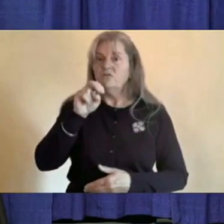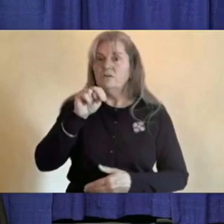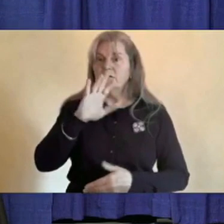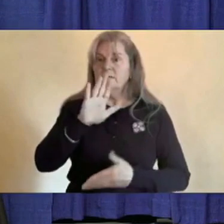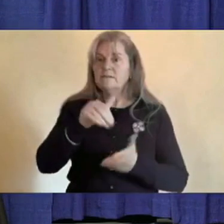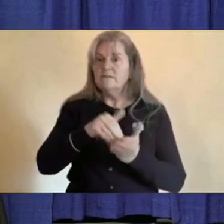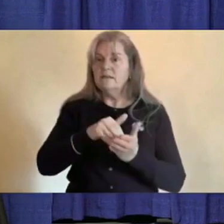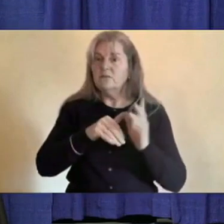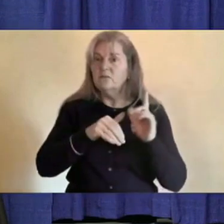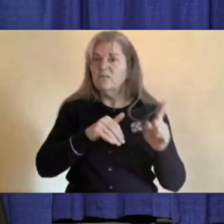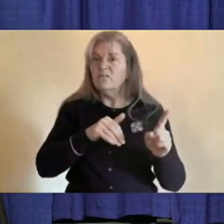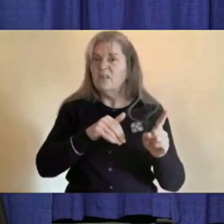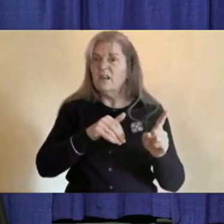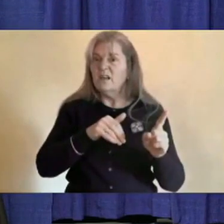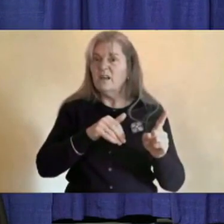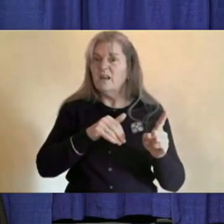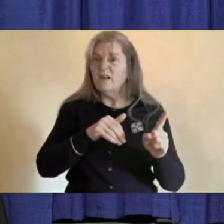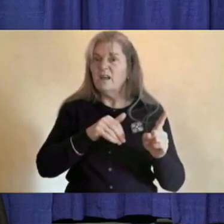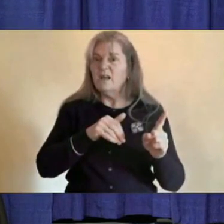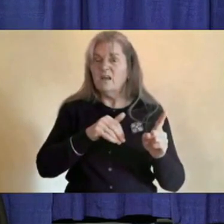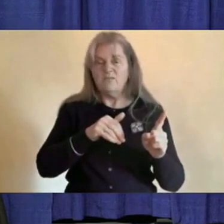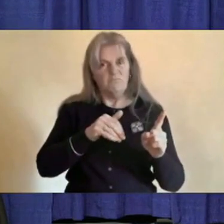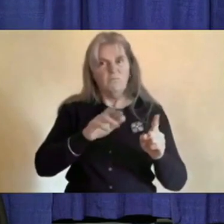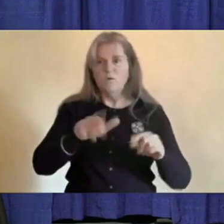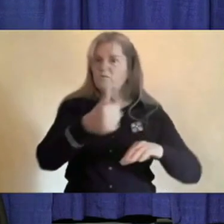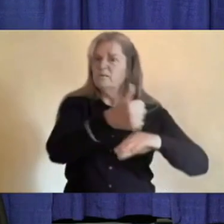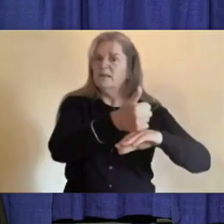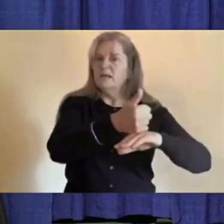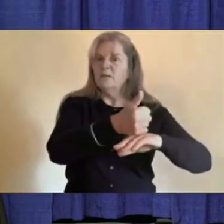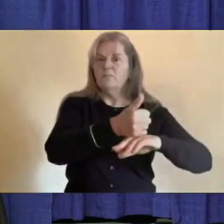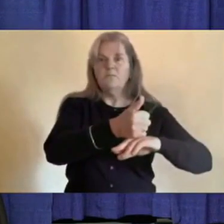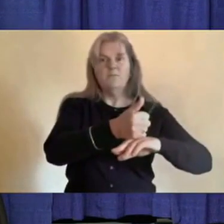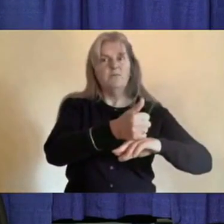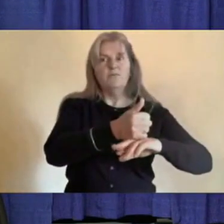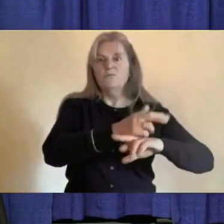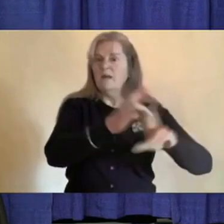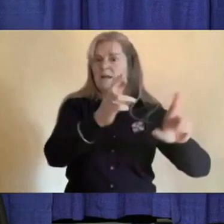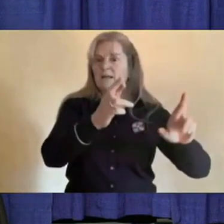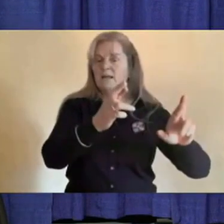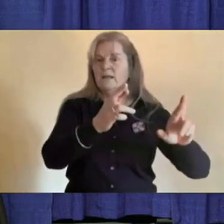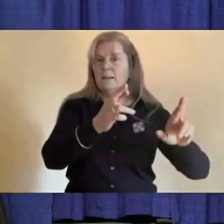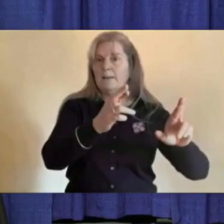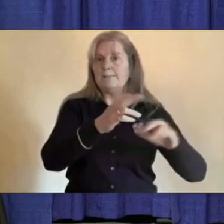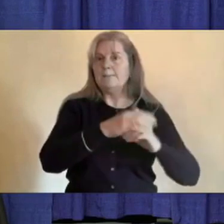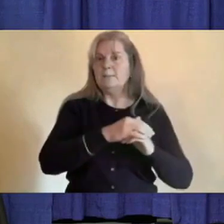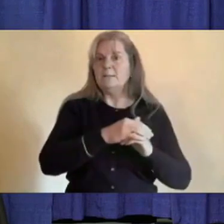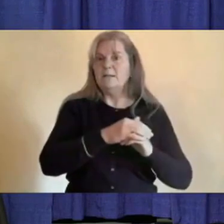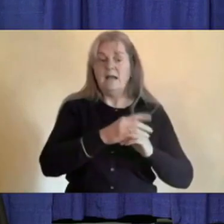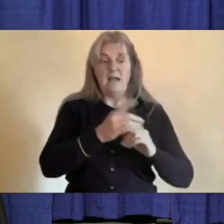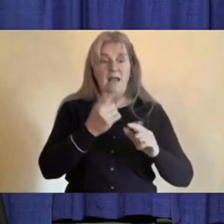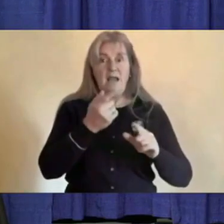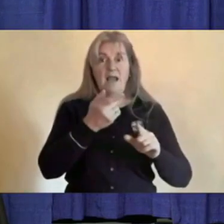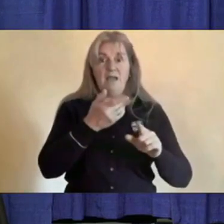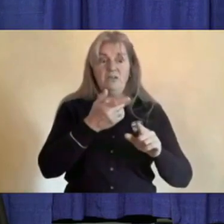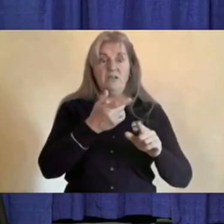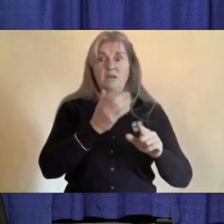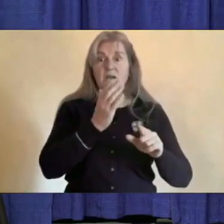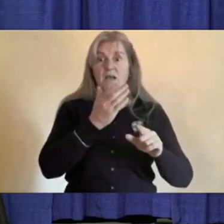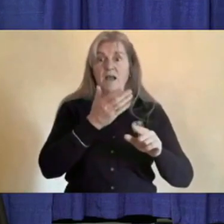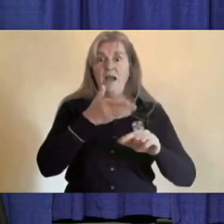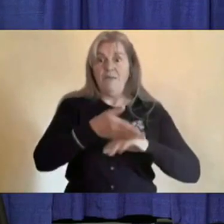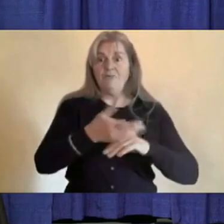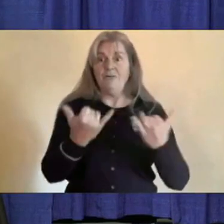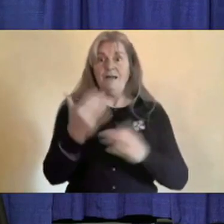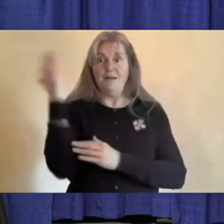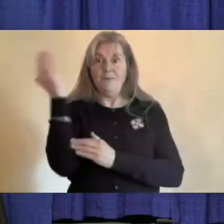offering mass immunization clinics in a COVID safe way. In fact, I'll be going there after this conference just to check in on how preparations are going.